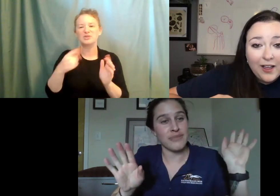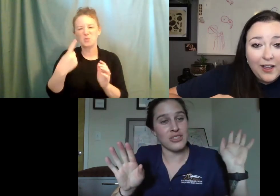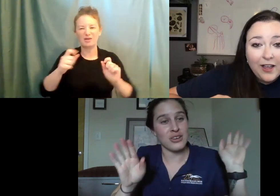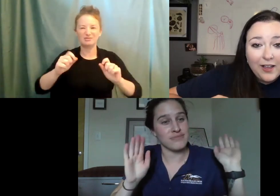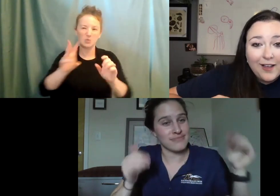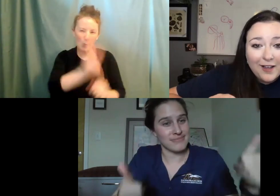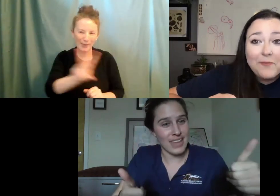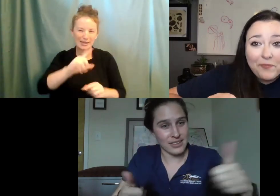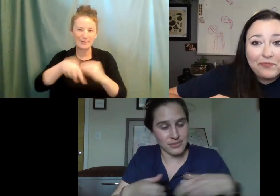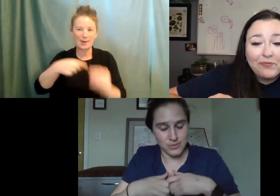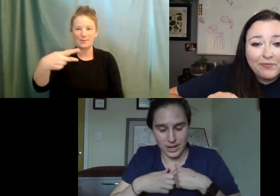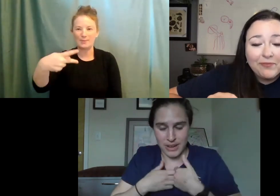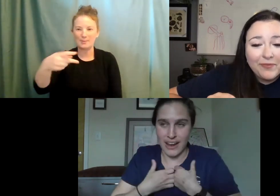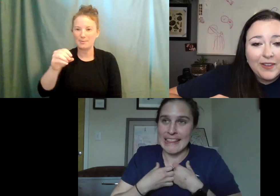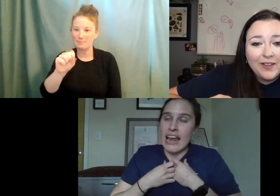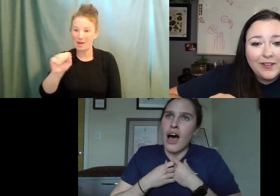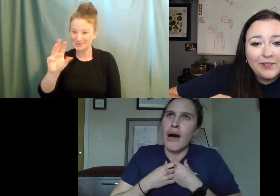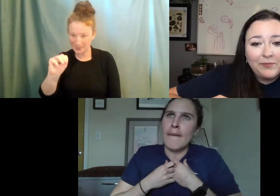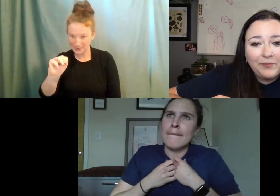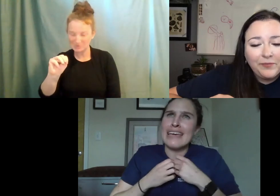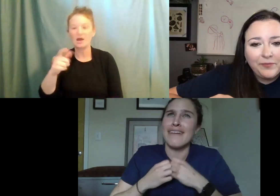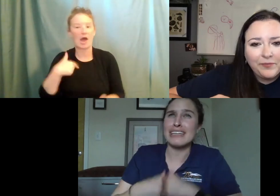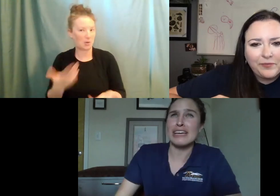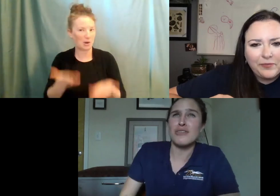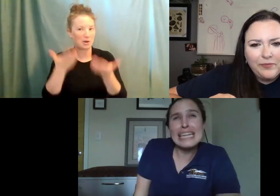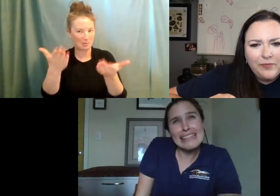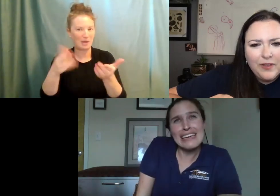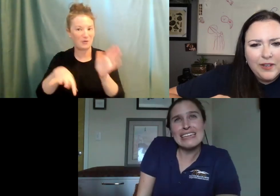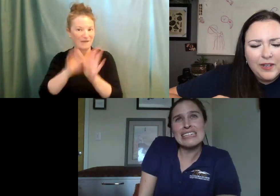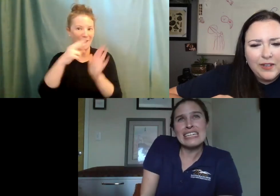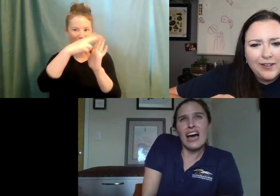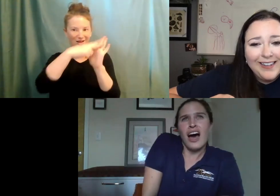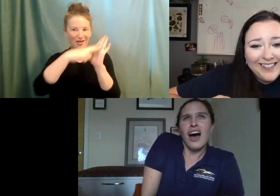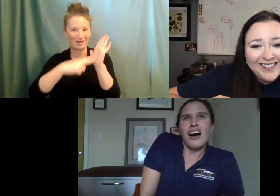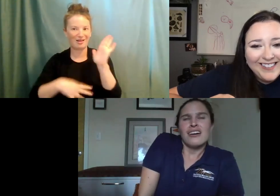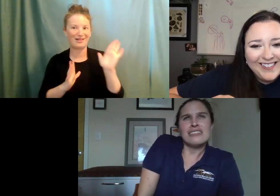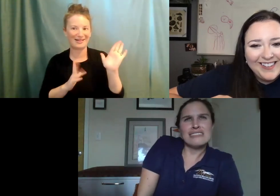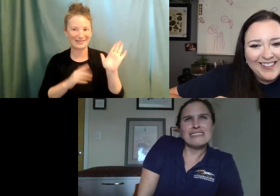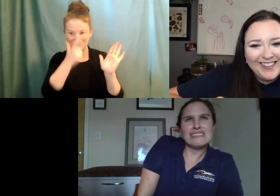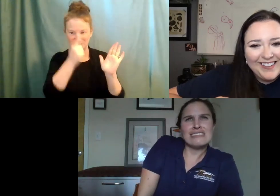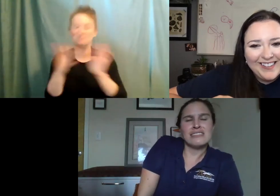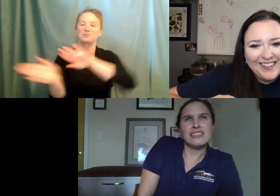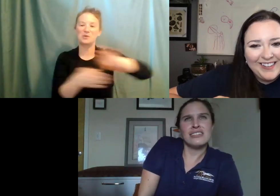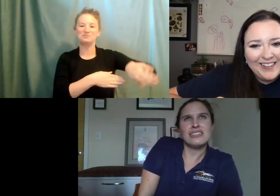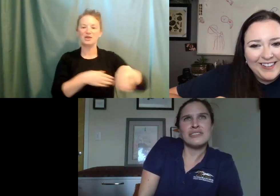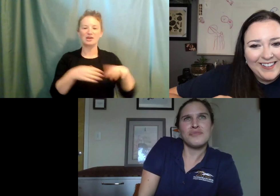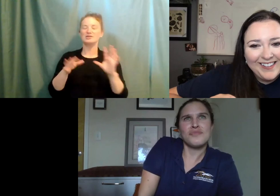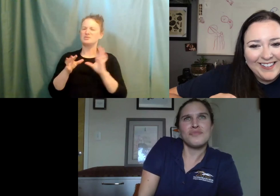history about them. I recommend finding that, um, if I could tell them anything. Oh